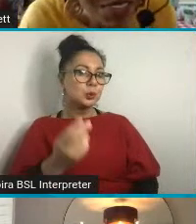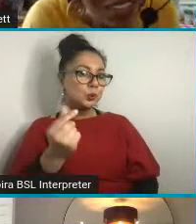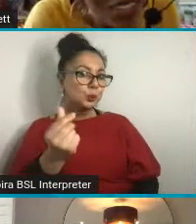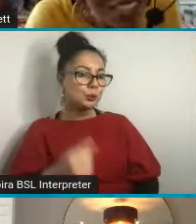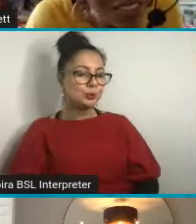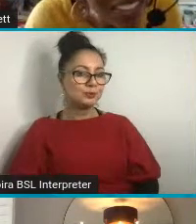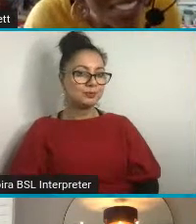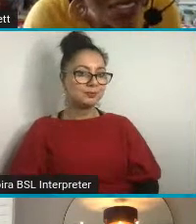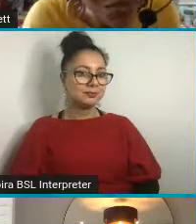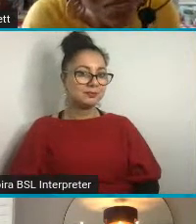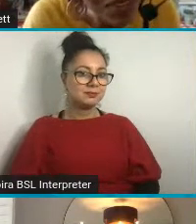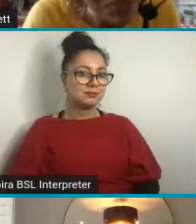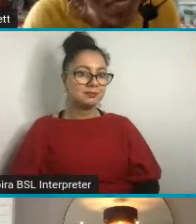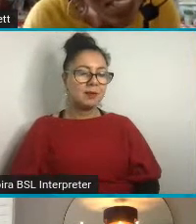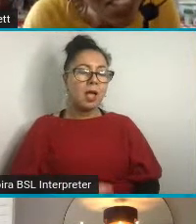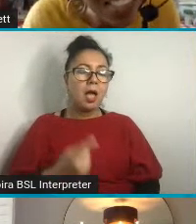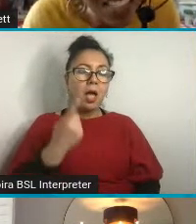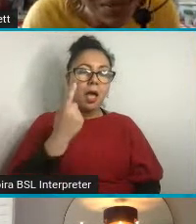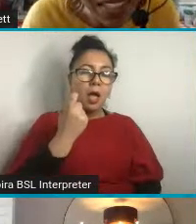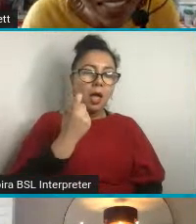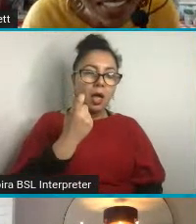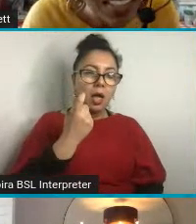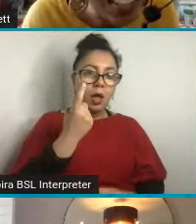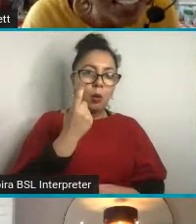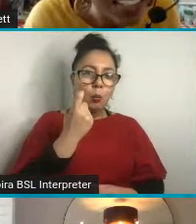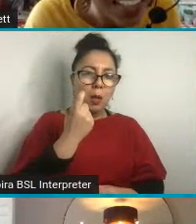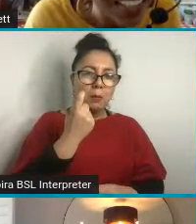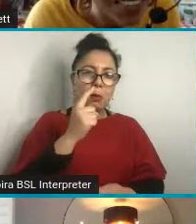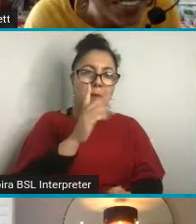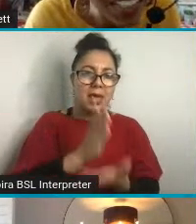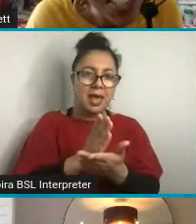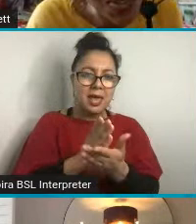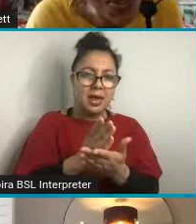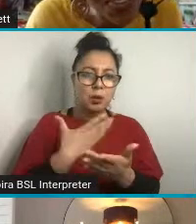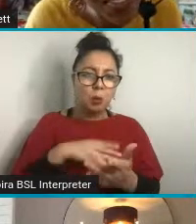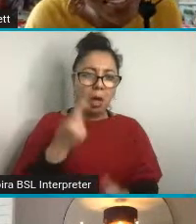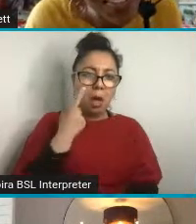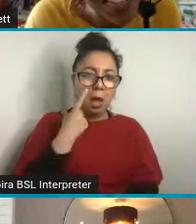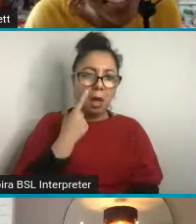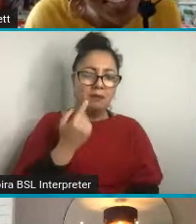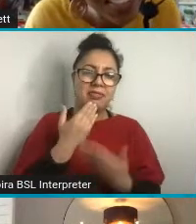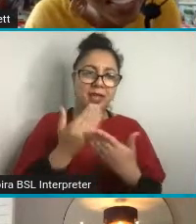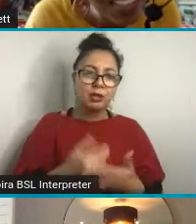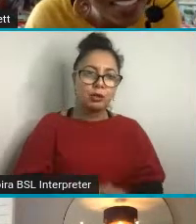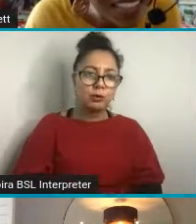We're going to have the last look. There's another pledge that's come in. Thank you.